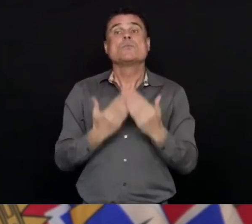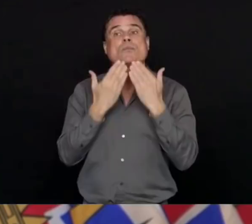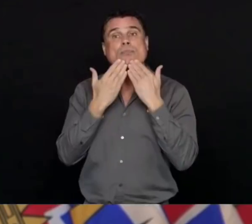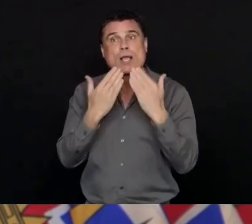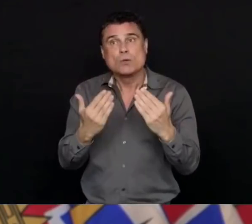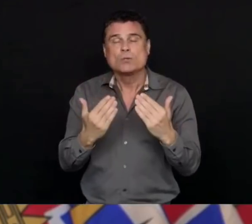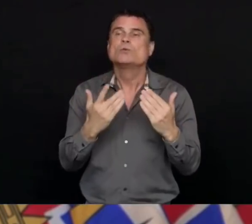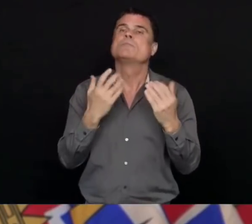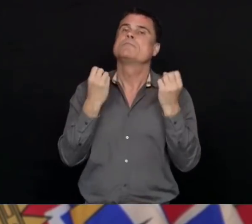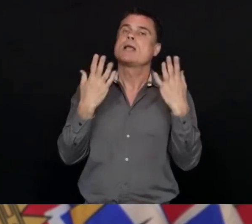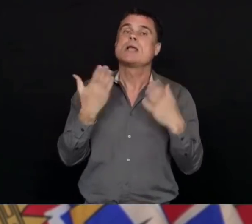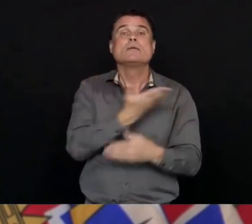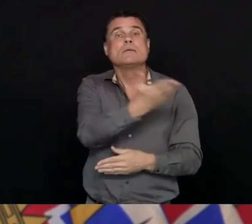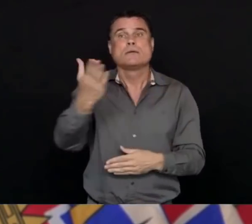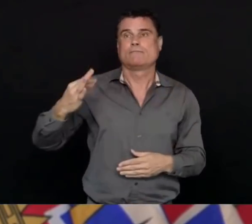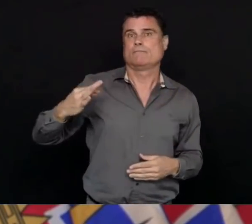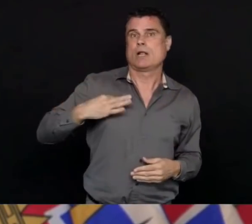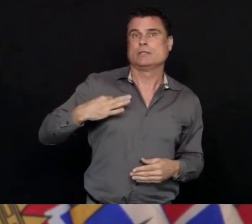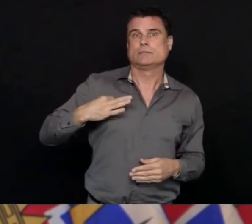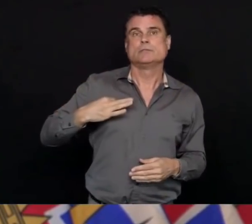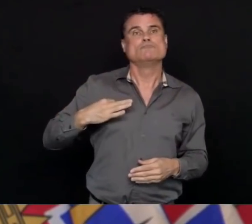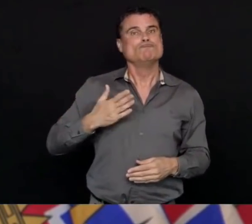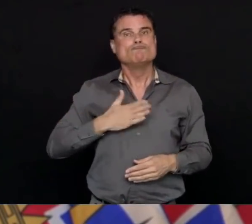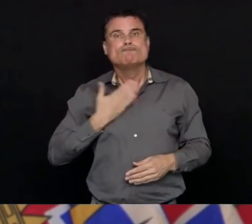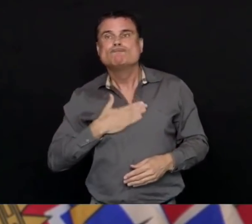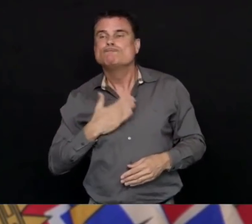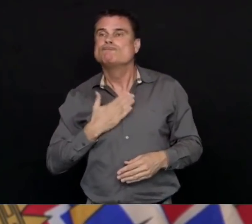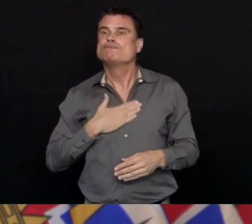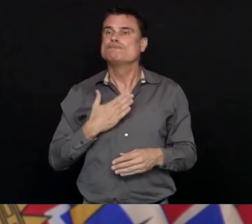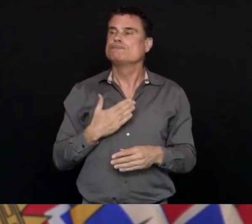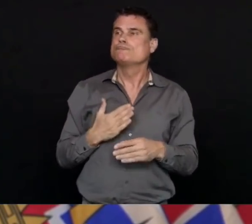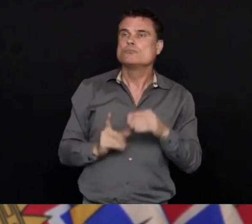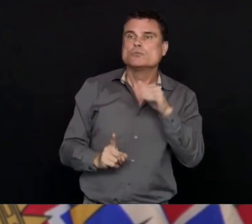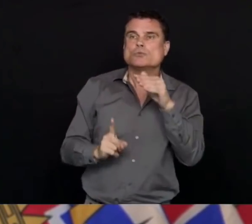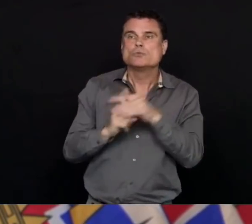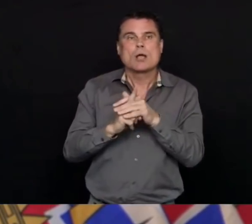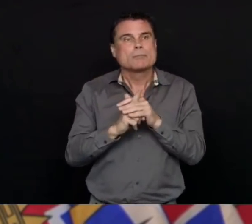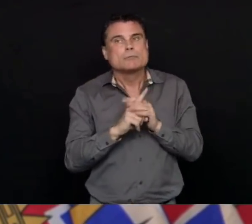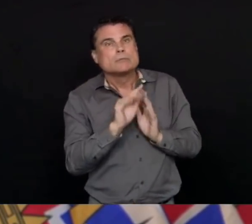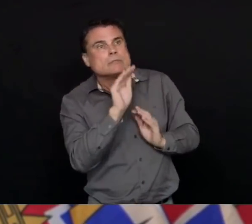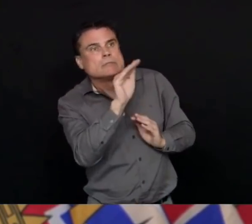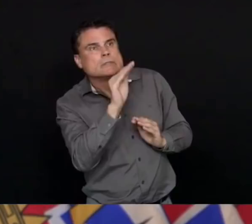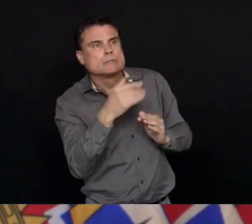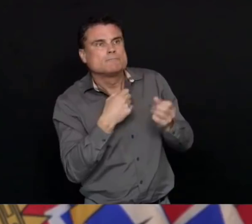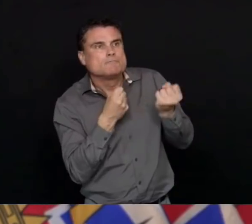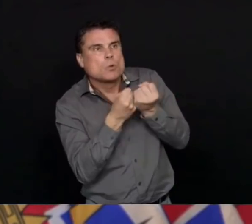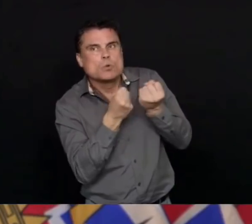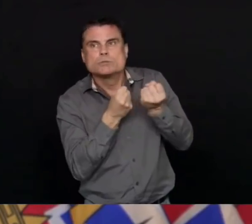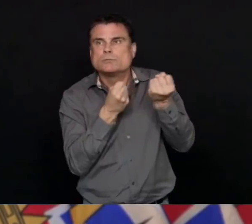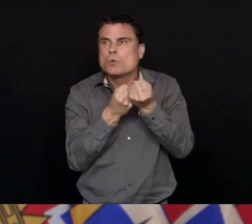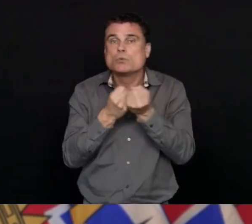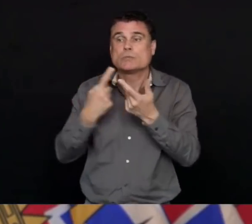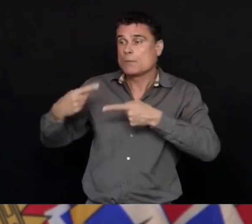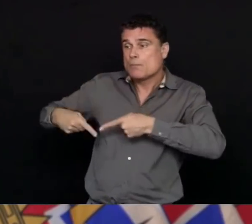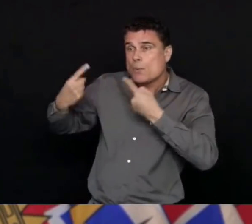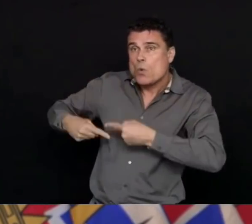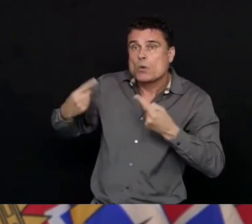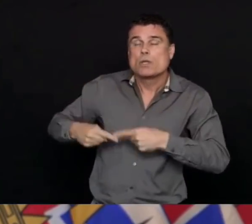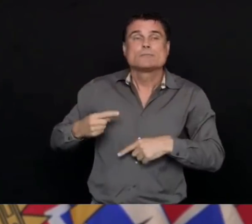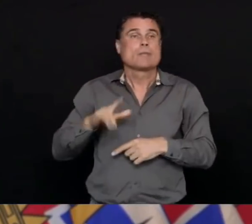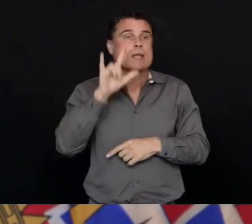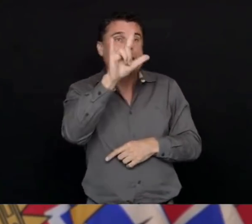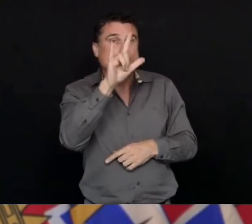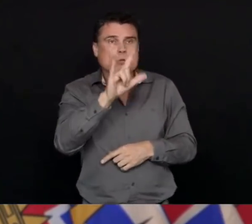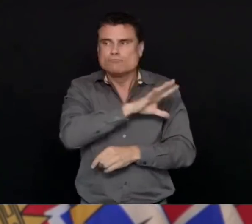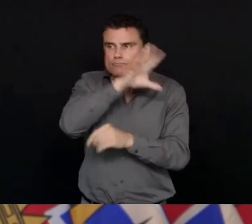active and out there at our border crossings in the past couple of days. And also to our federal partners and the Canadian